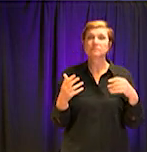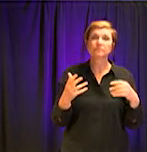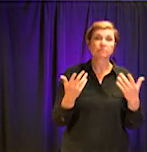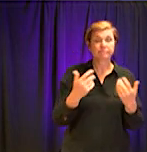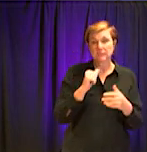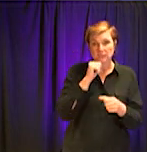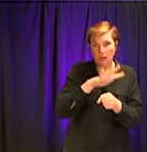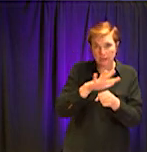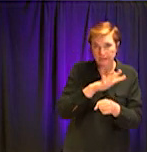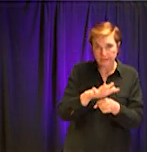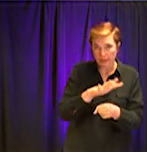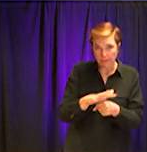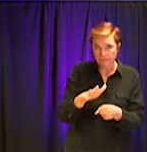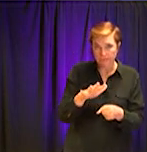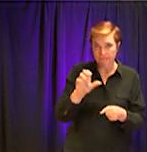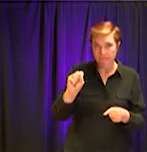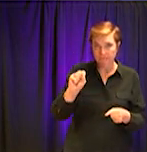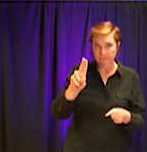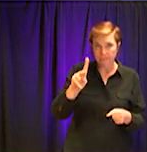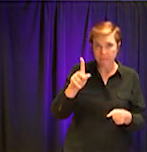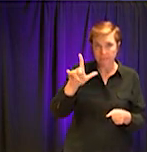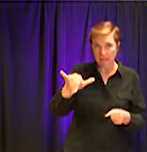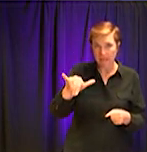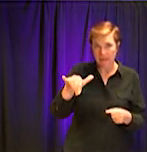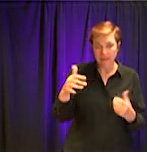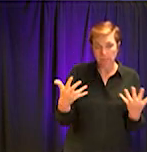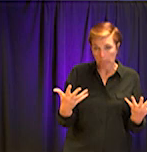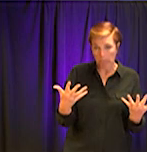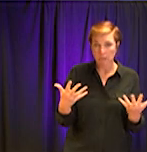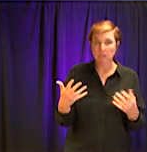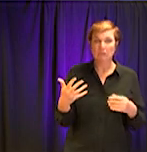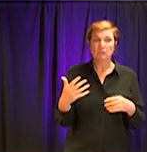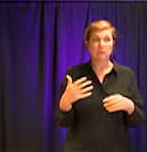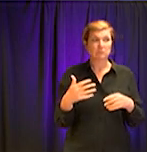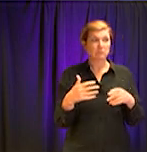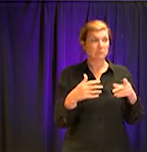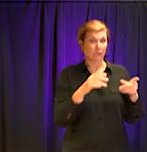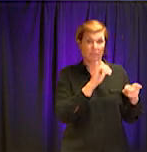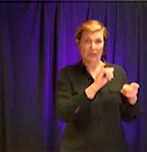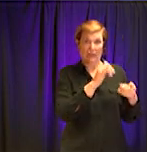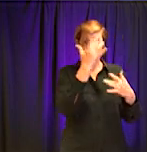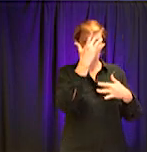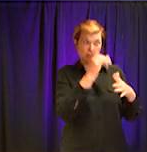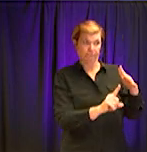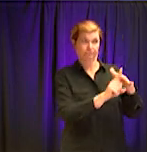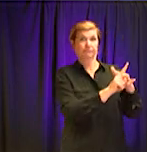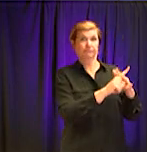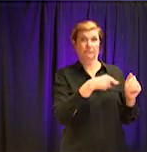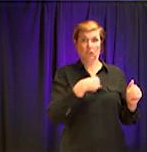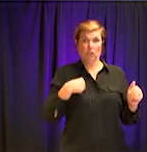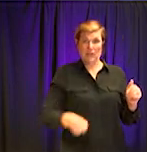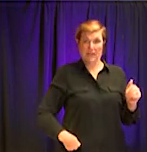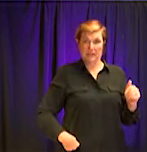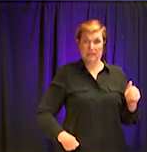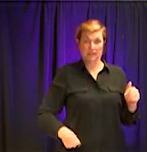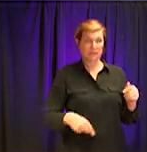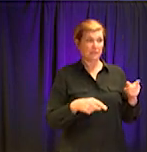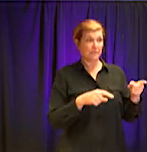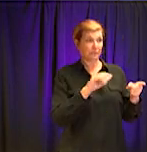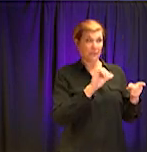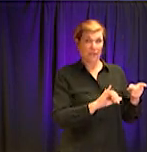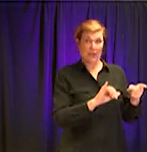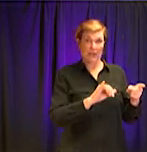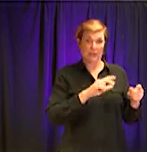supply of them. I mean, because this outbreak occurred in China and there was such great demand for this type of personal protective